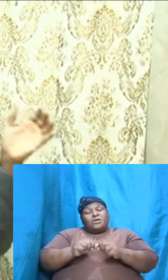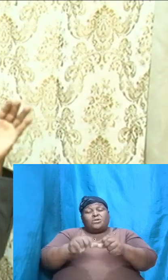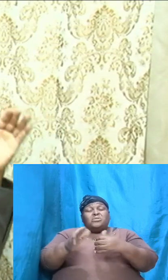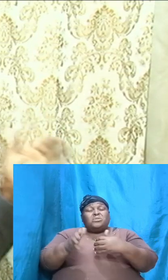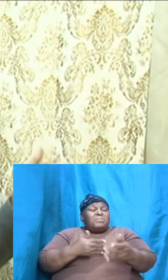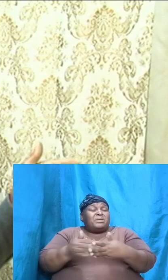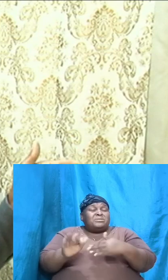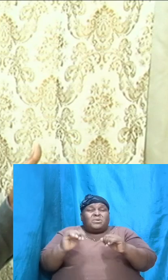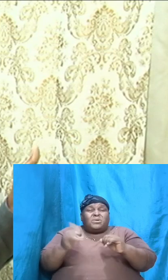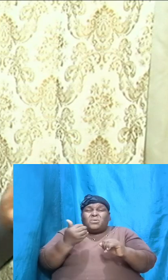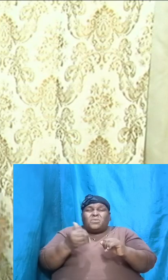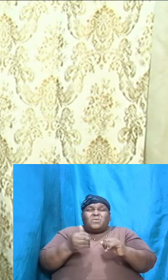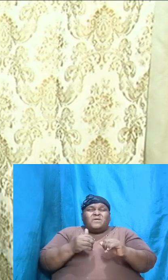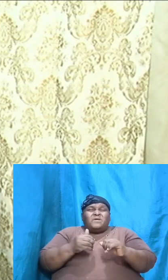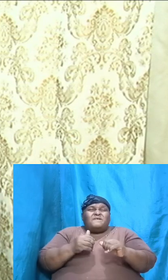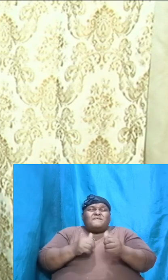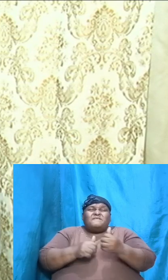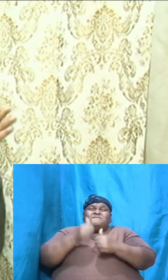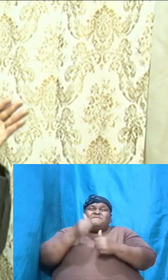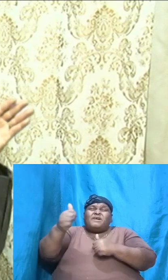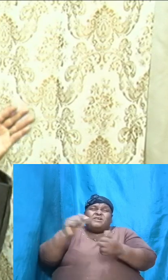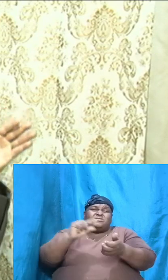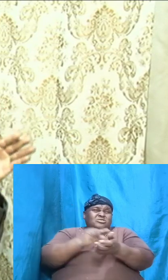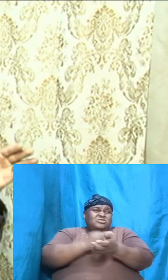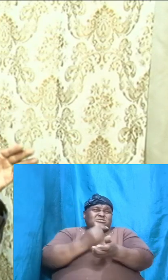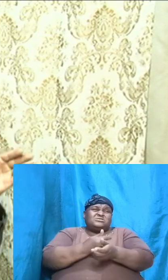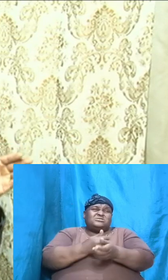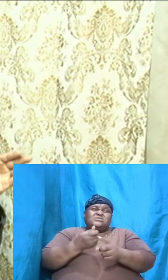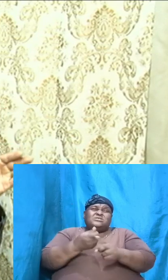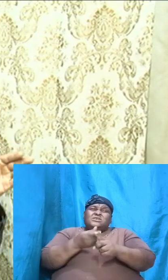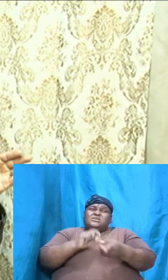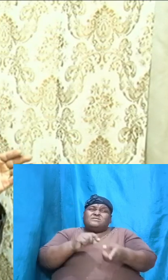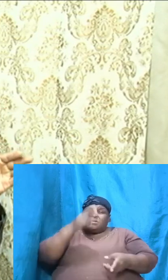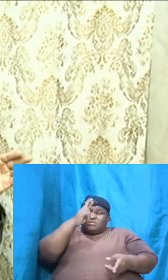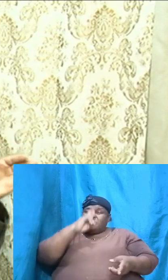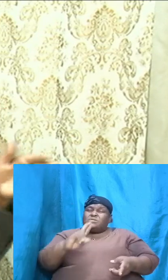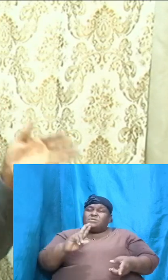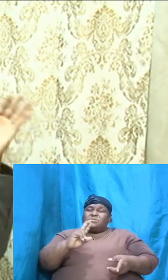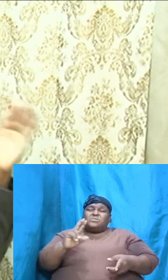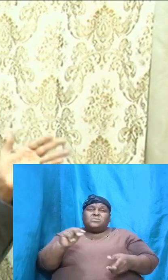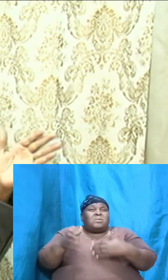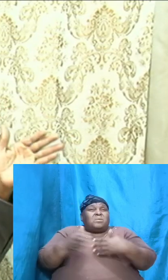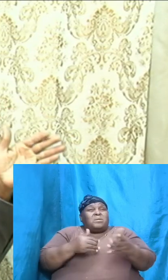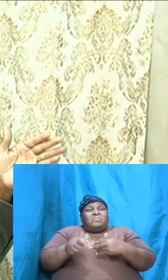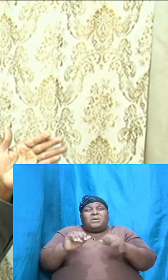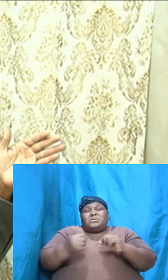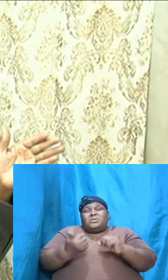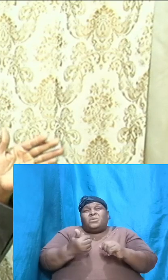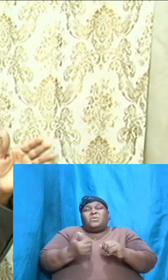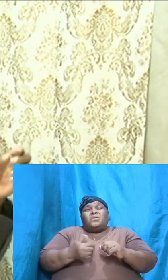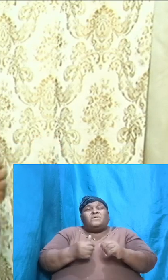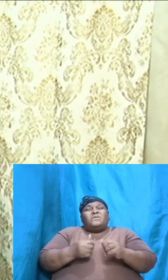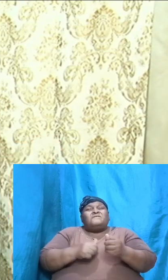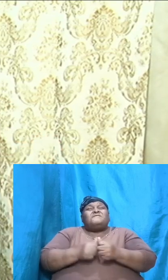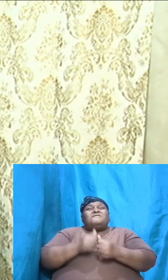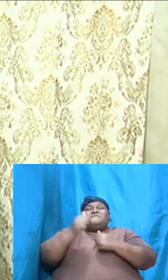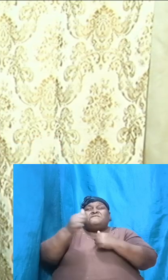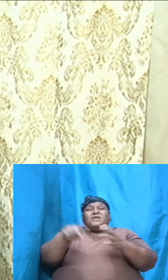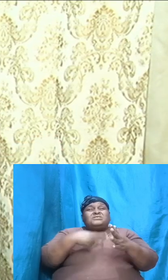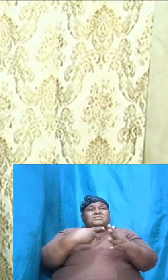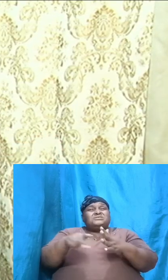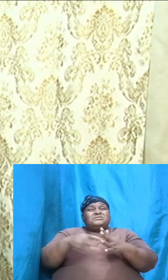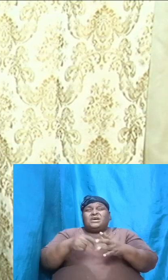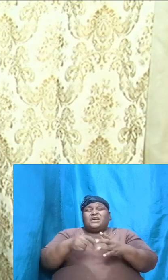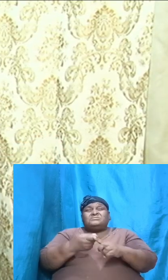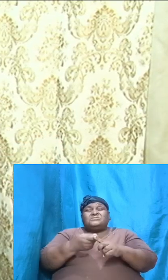is from Revelation. It doesn't matter how far the Psalms are from the book of Genesis. The